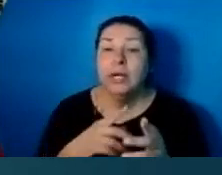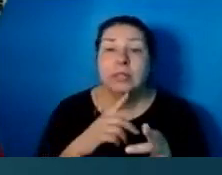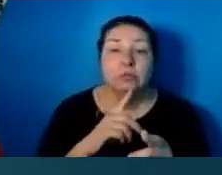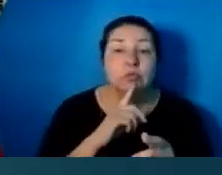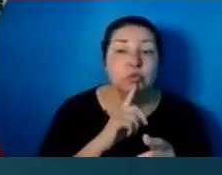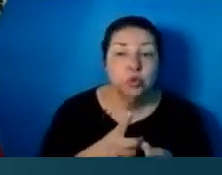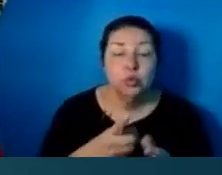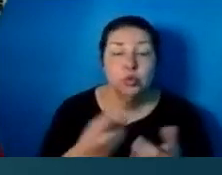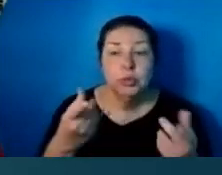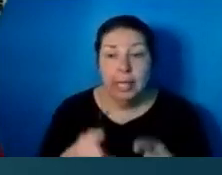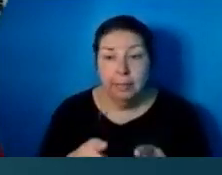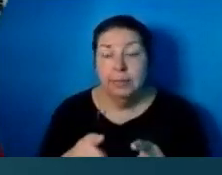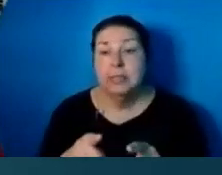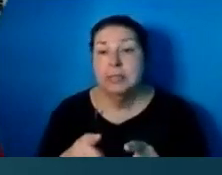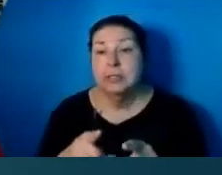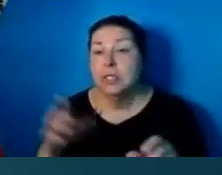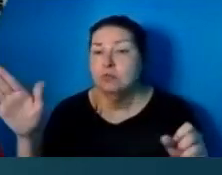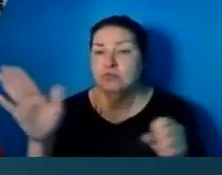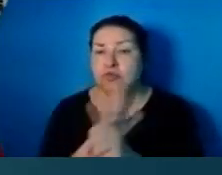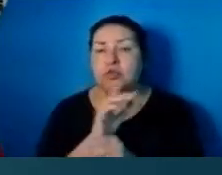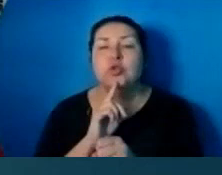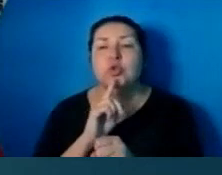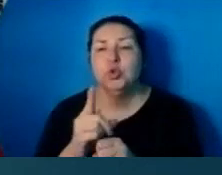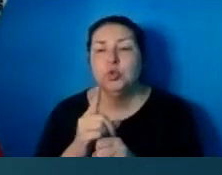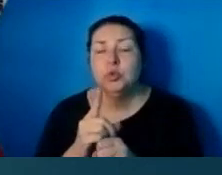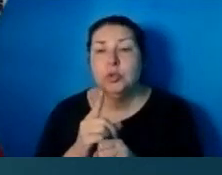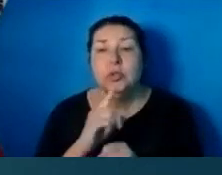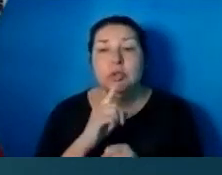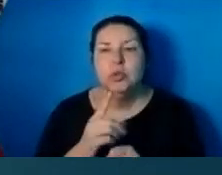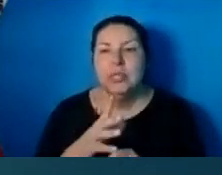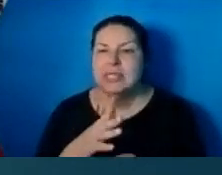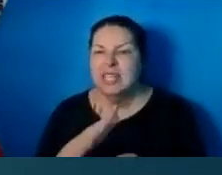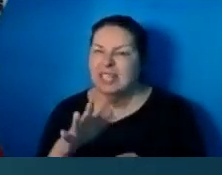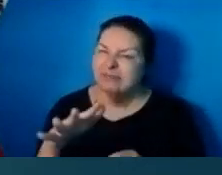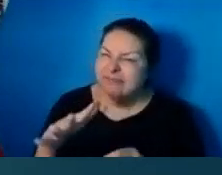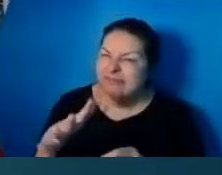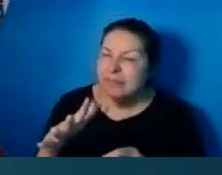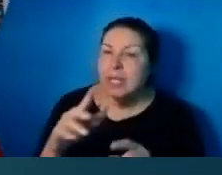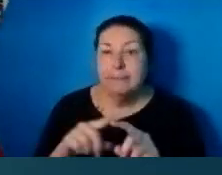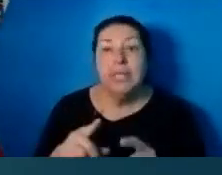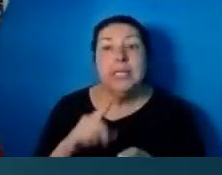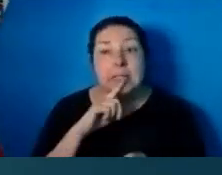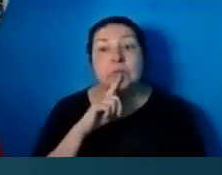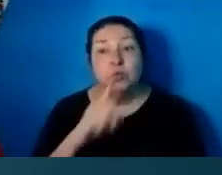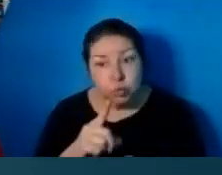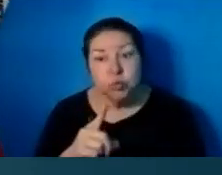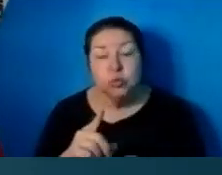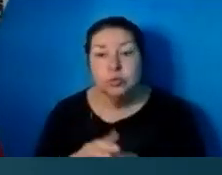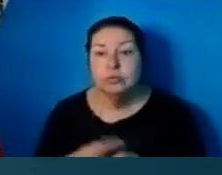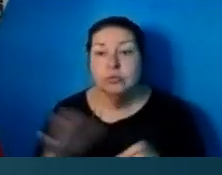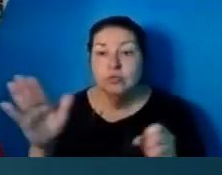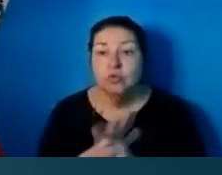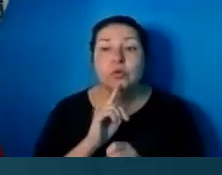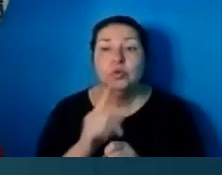absolute truth is. Truth isn't relative, it's absolute. We also